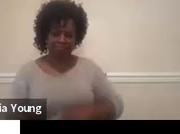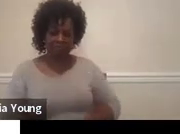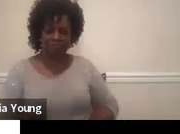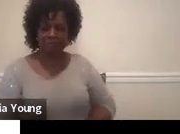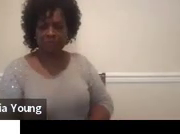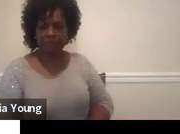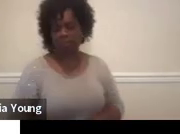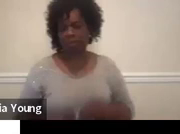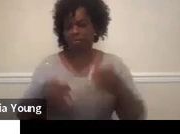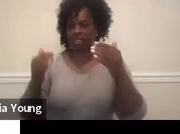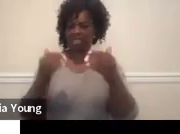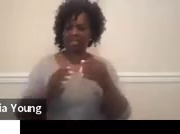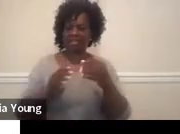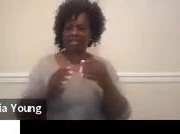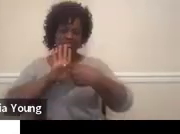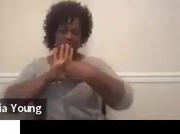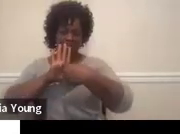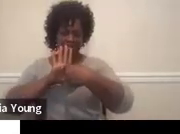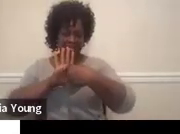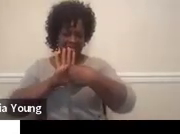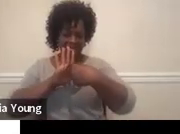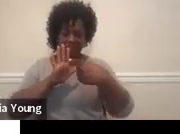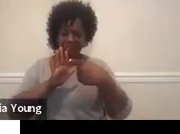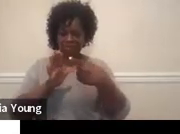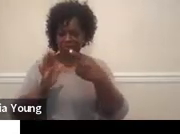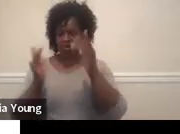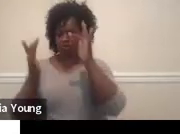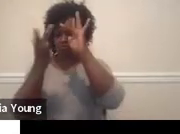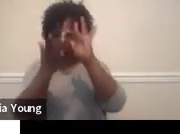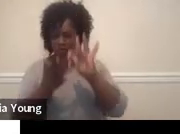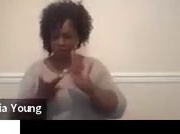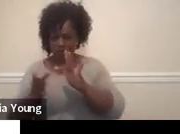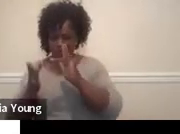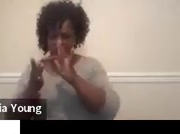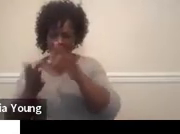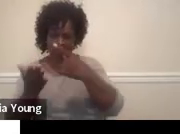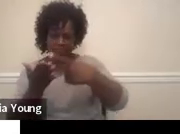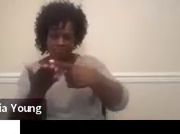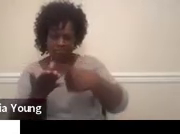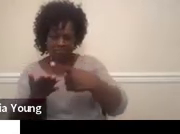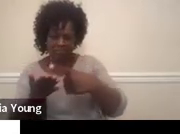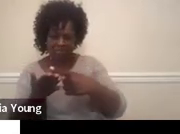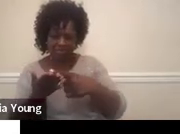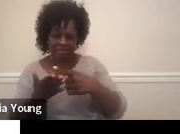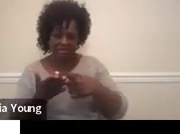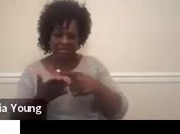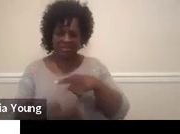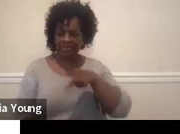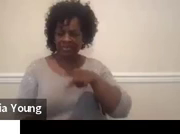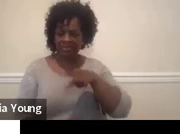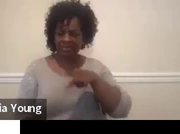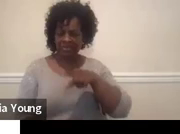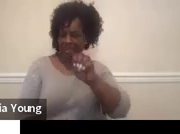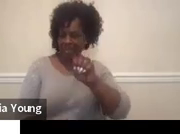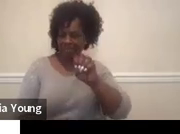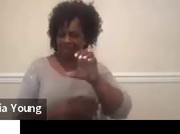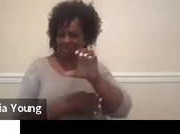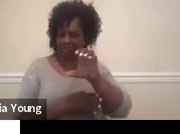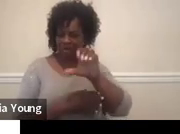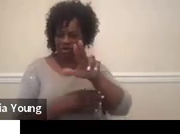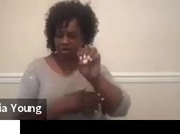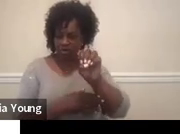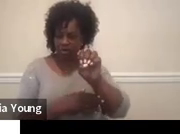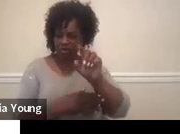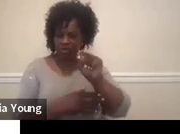So this is another NTACT resource that they talk about, and it's lifecoursetools.com. And